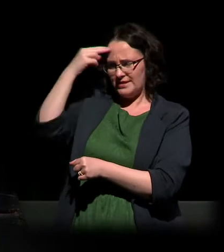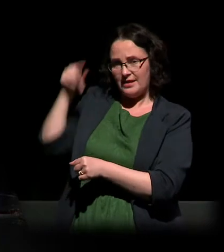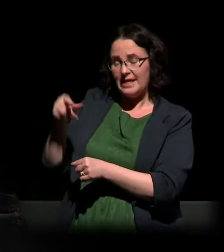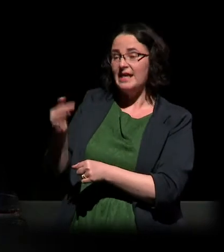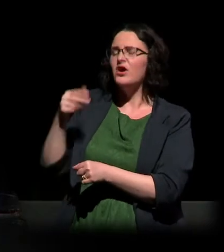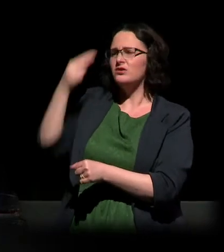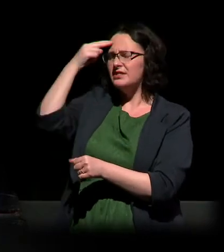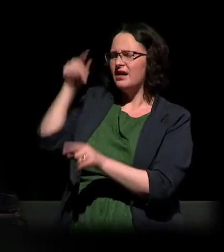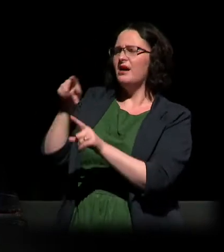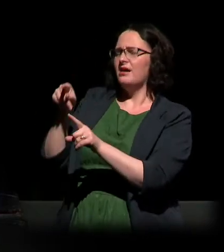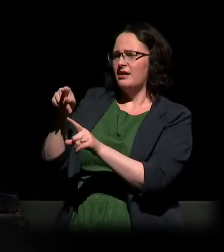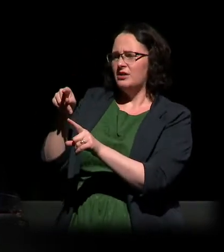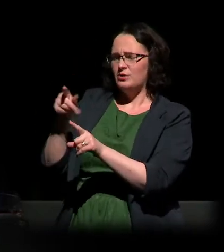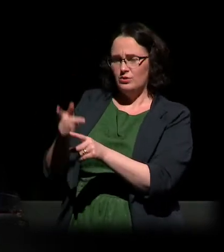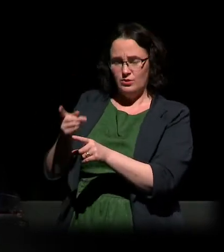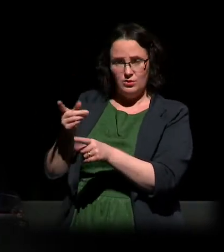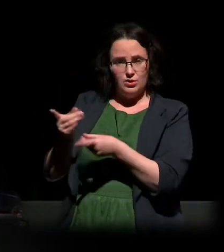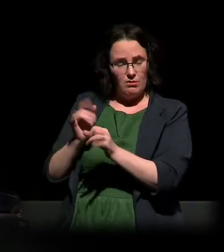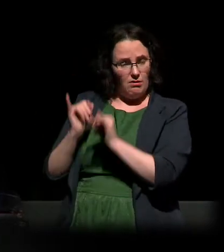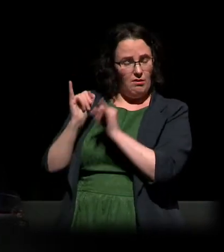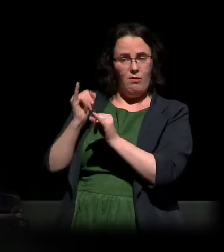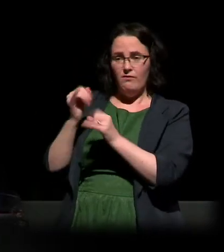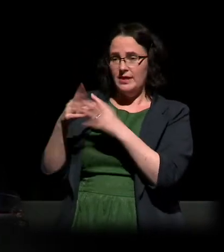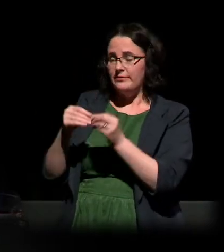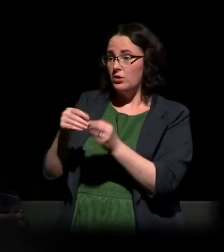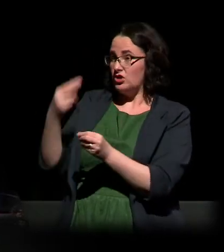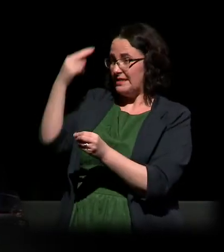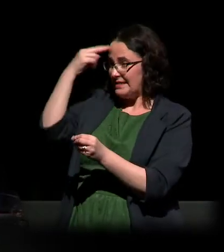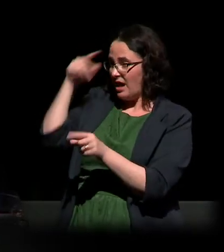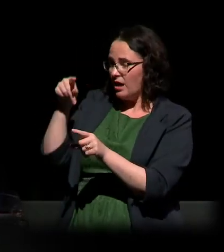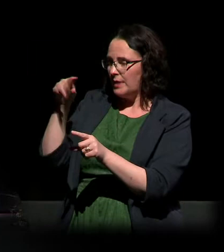atrocities that we have a better chance of stopping them from happening again.